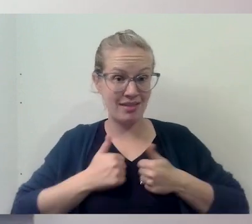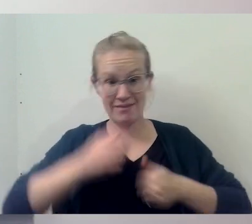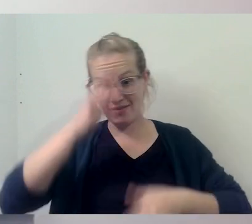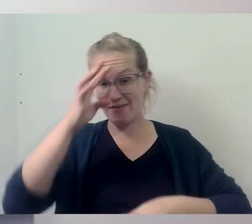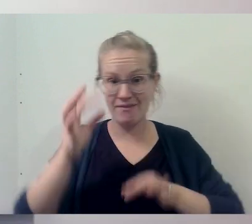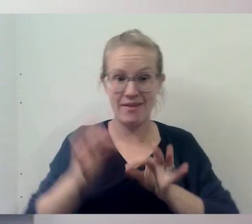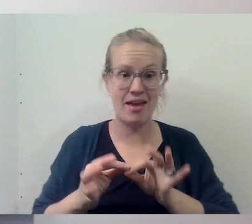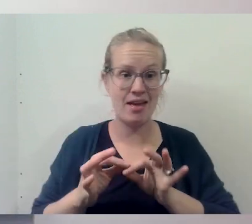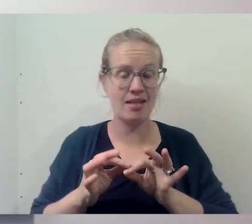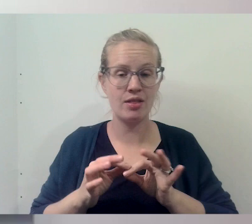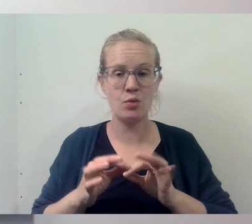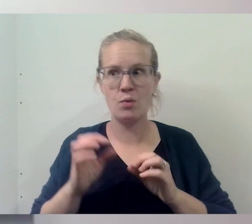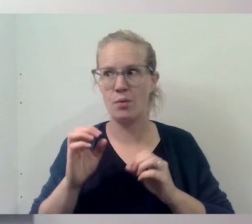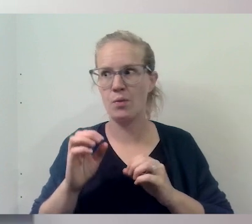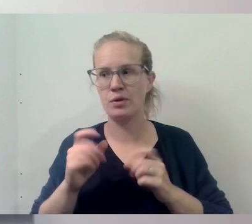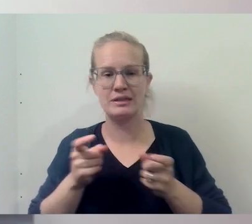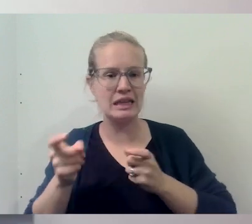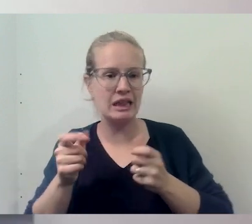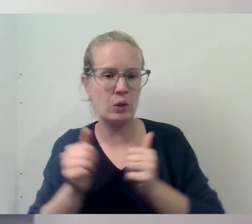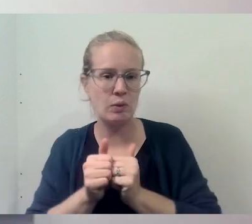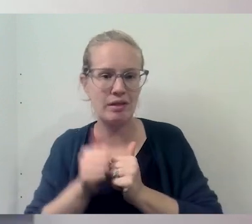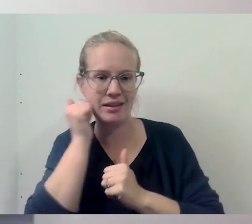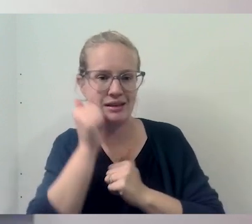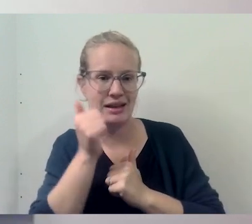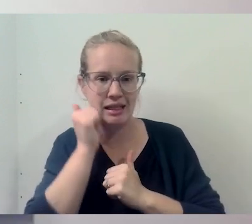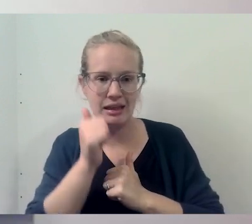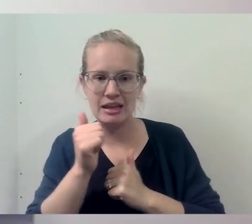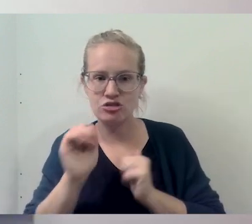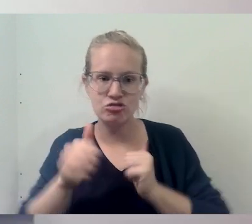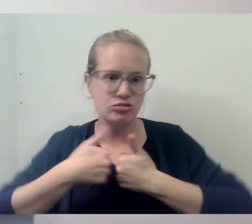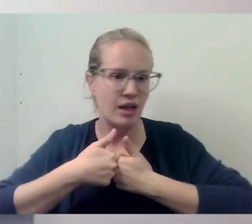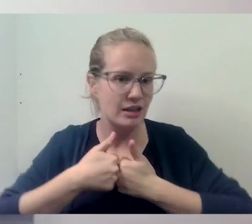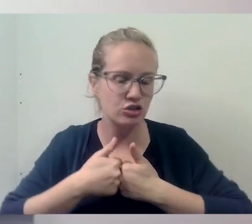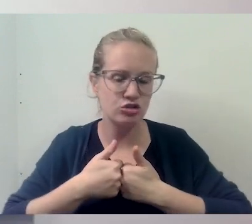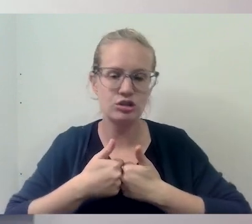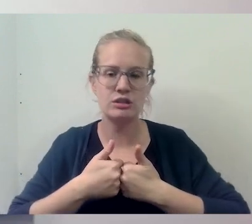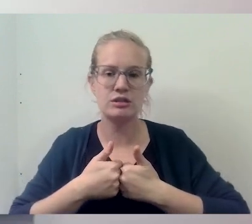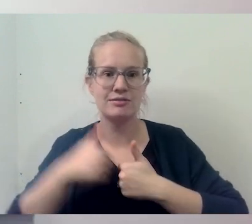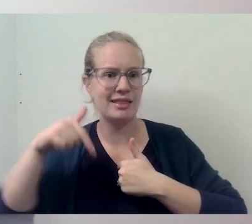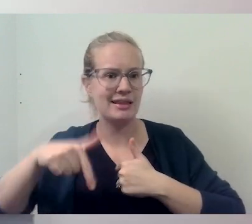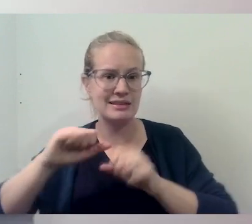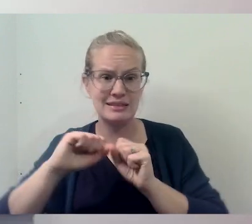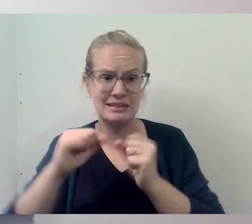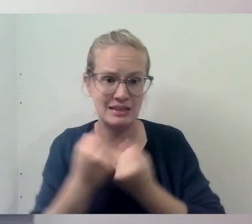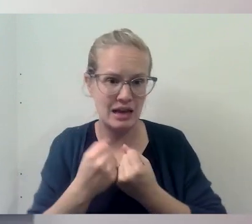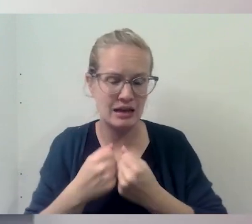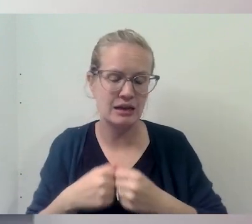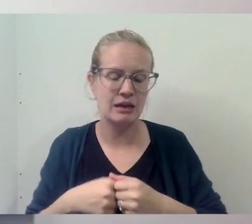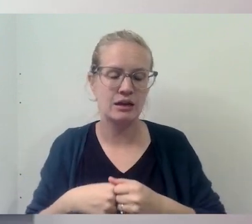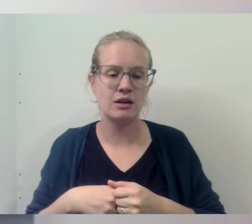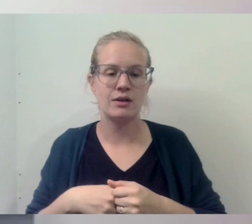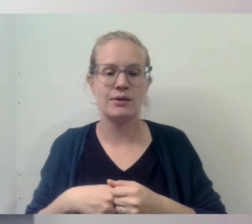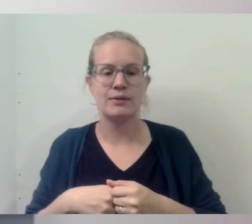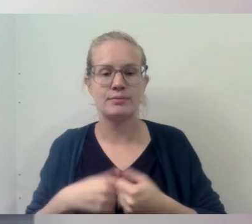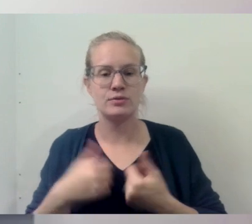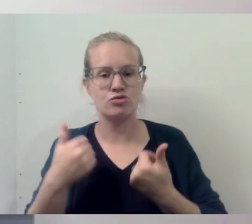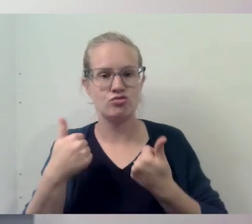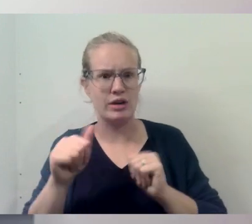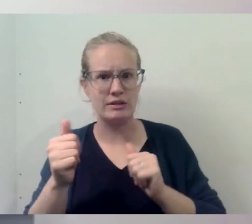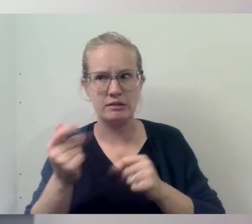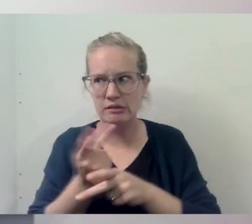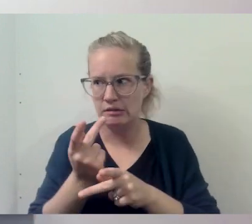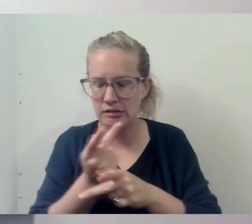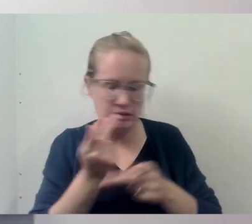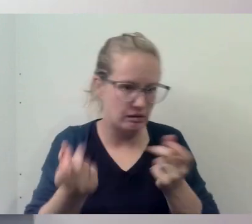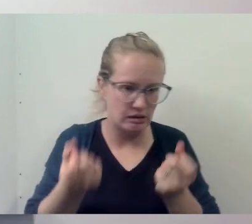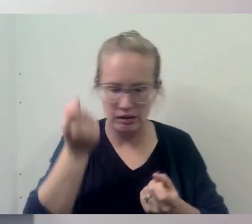faith or dealing with the day-to-day challenges in the society, um, and trying to make sense of it